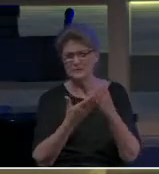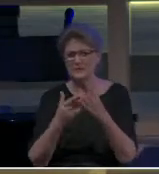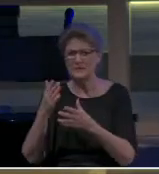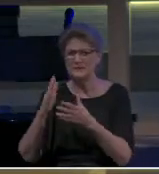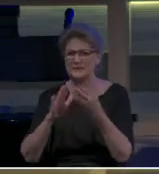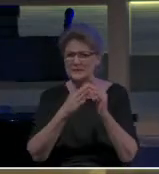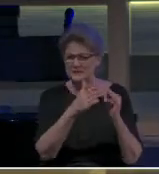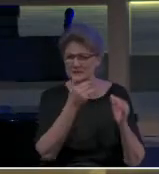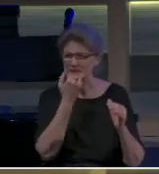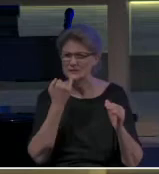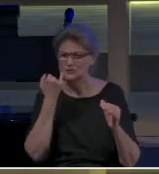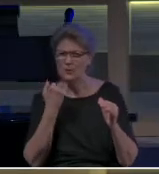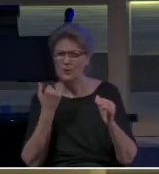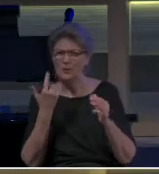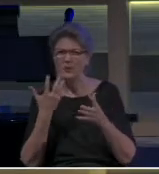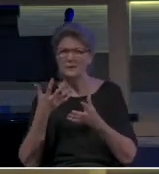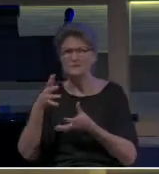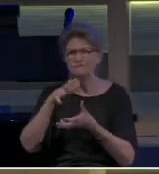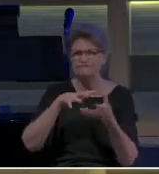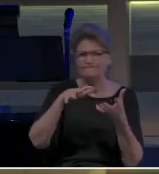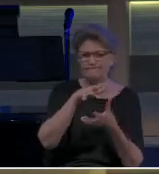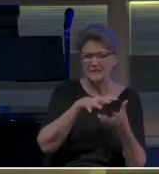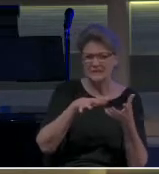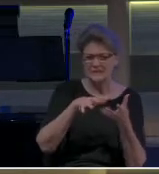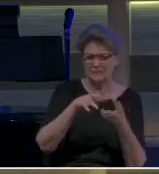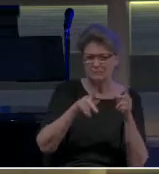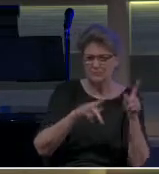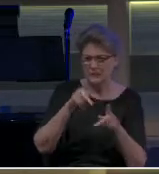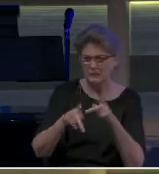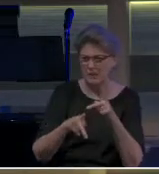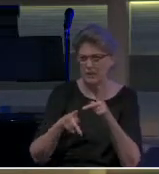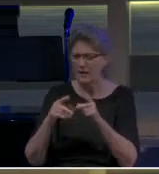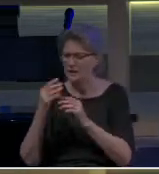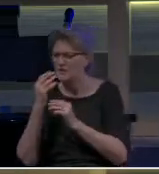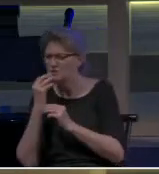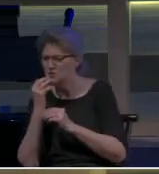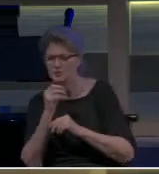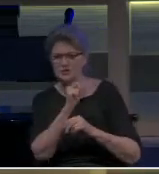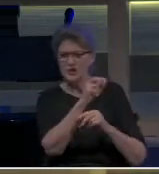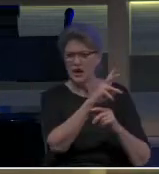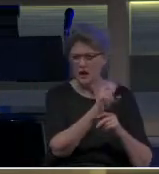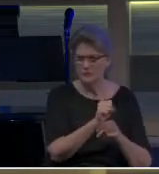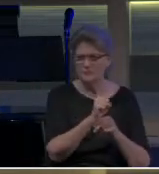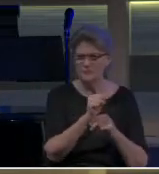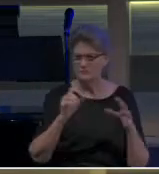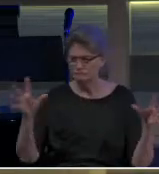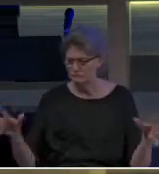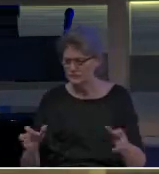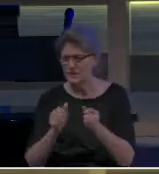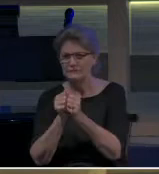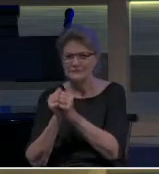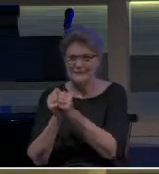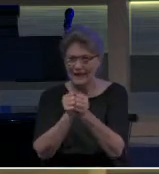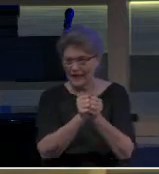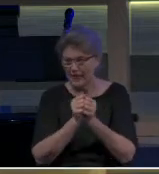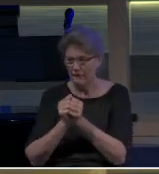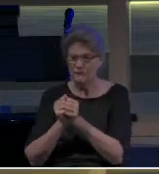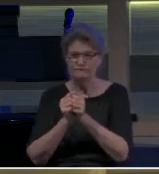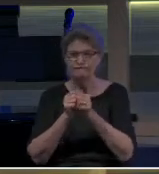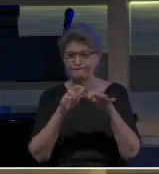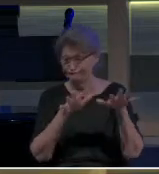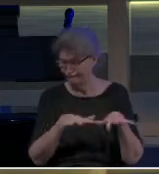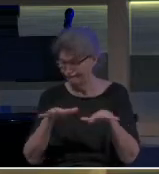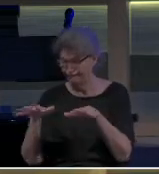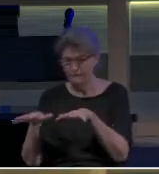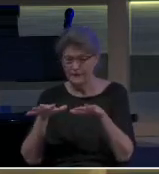Israel where there's a mixed population, where Jews and Arabs have been living together fairly comfortably for a very long